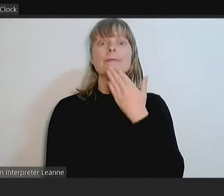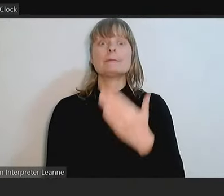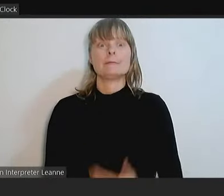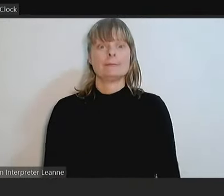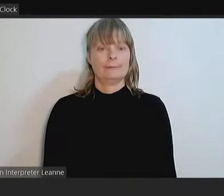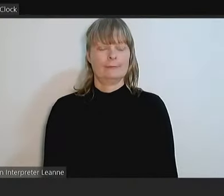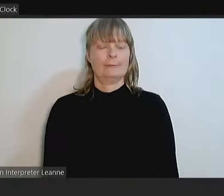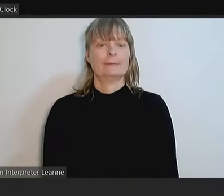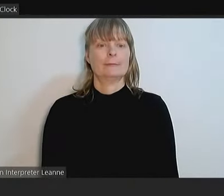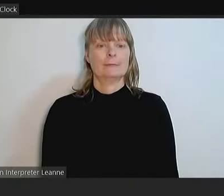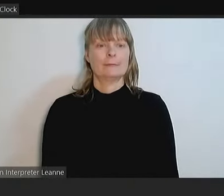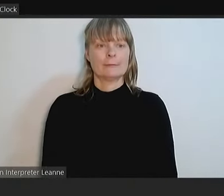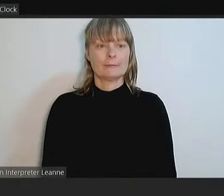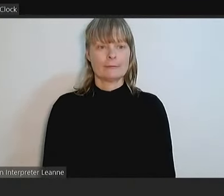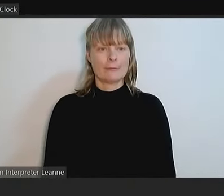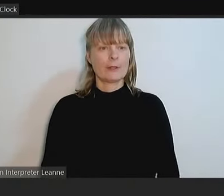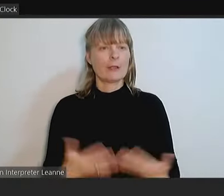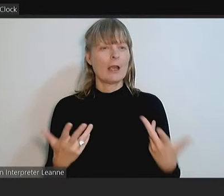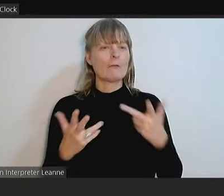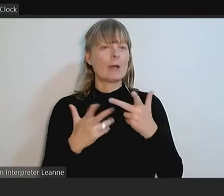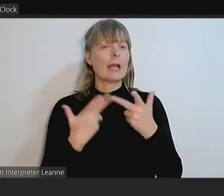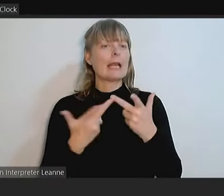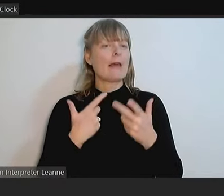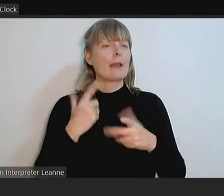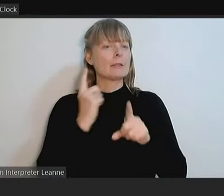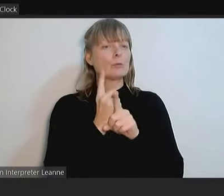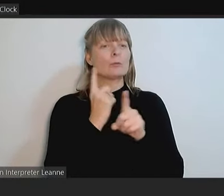Councillors, do I have any other speakers on this item?